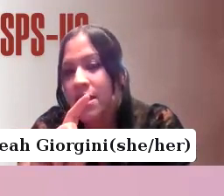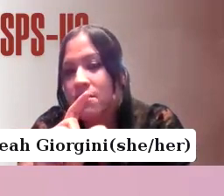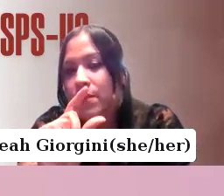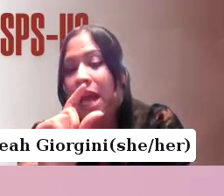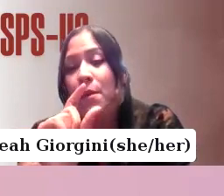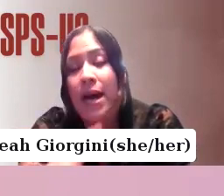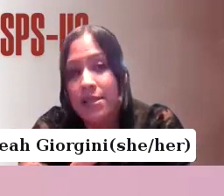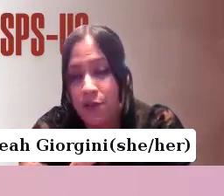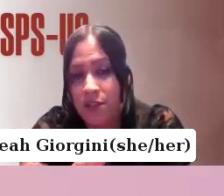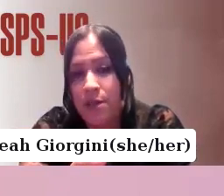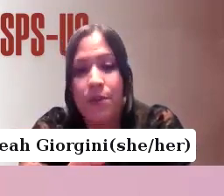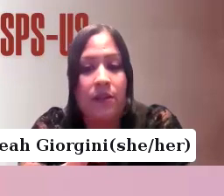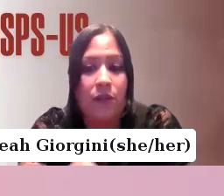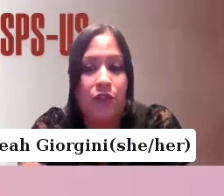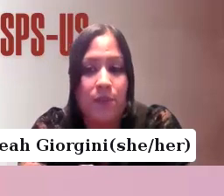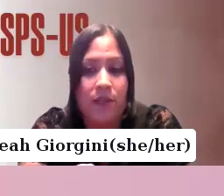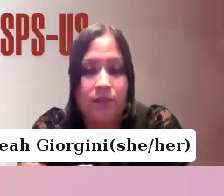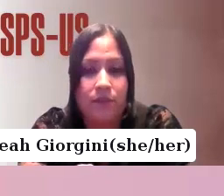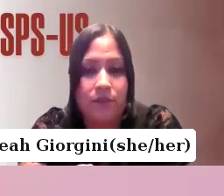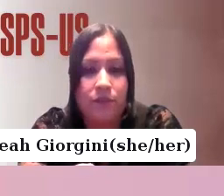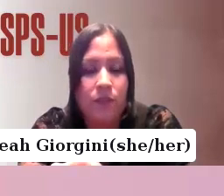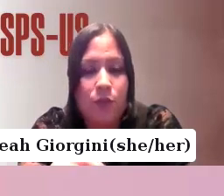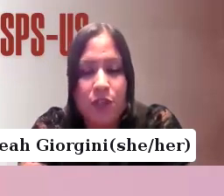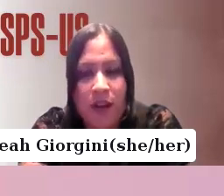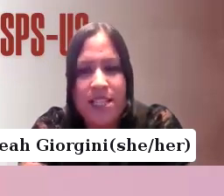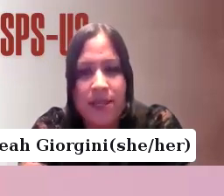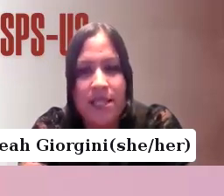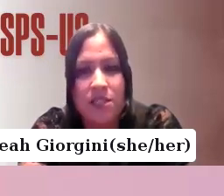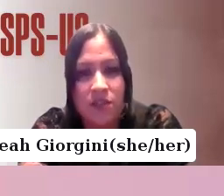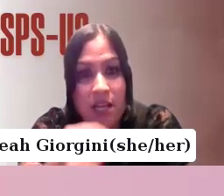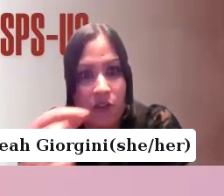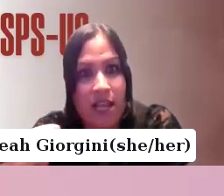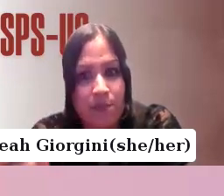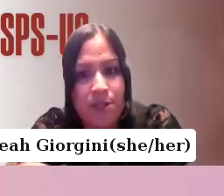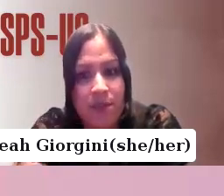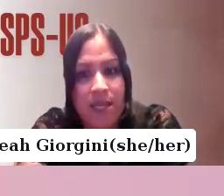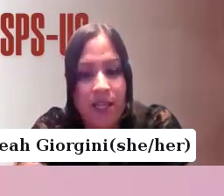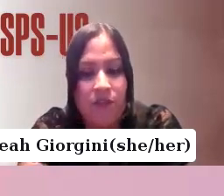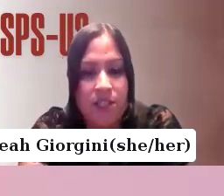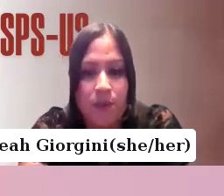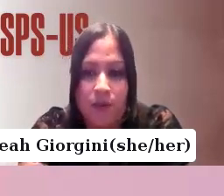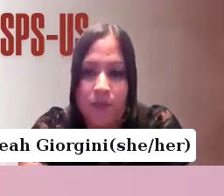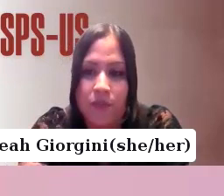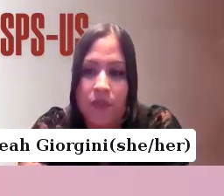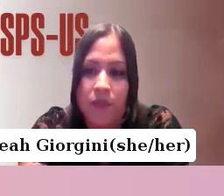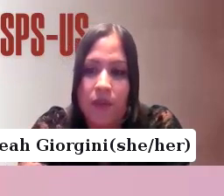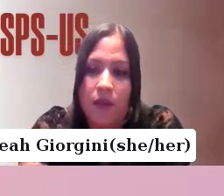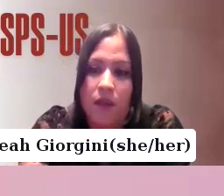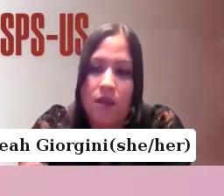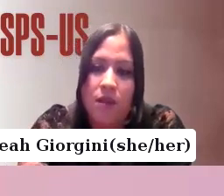I became a passive recipient of treatment which erased my sense of self led me to be invisible